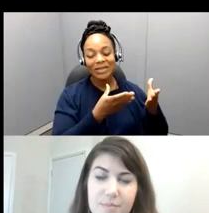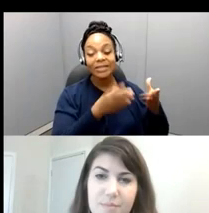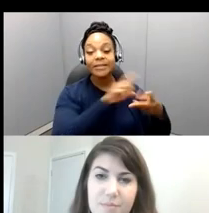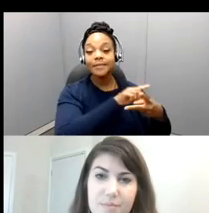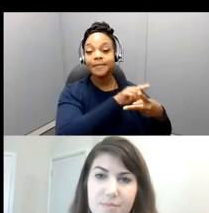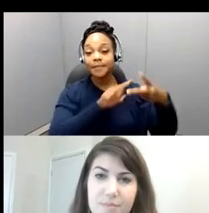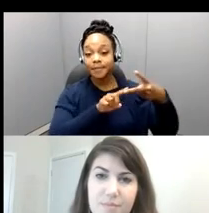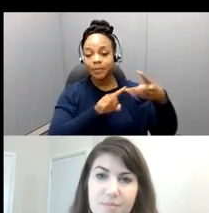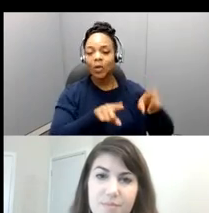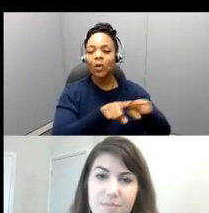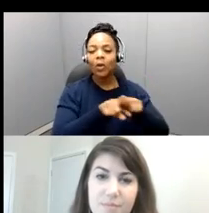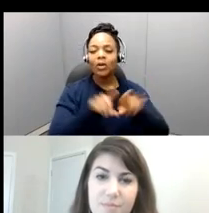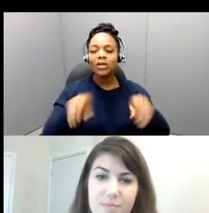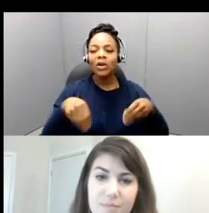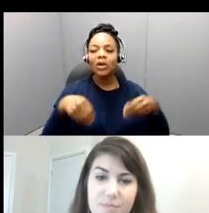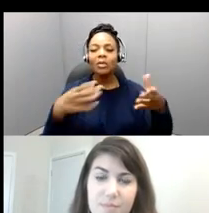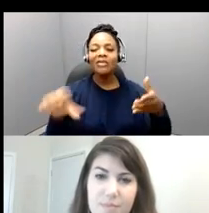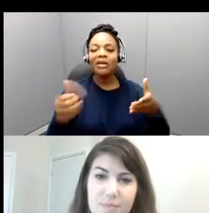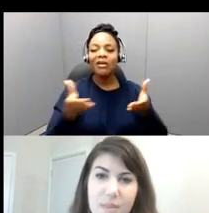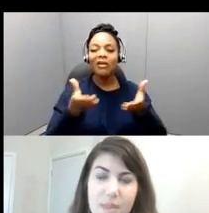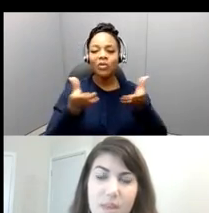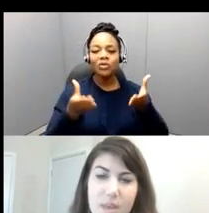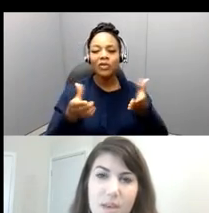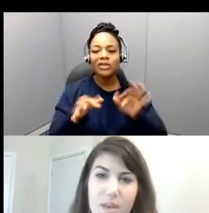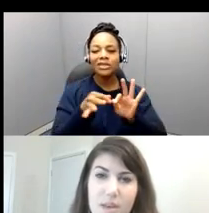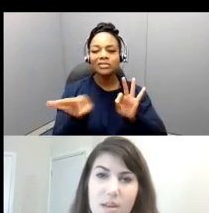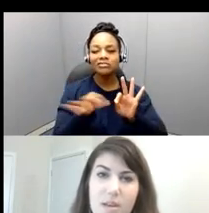closed captioning for today's webinar.